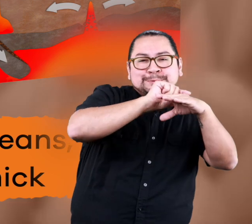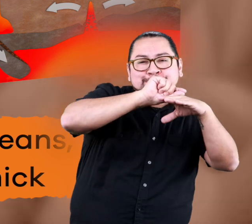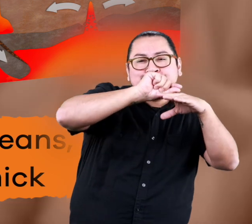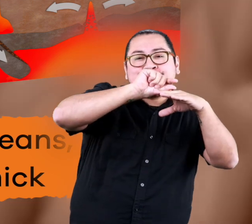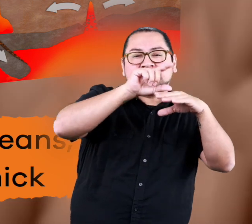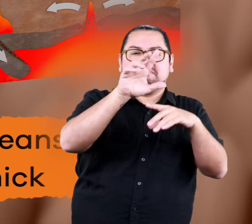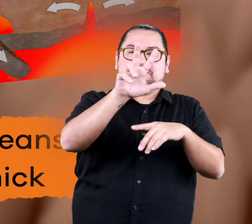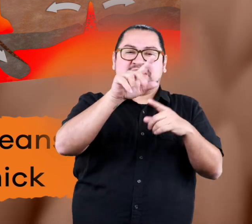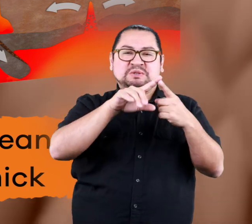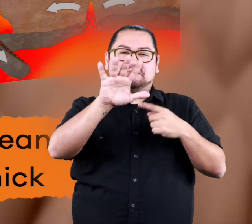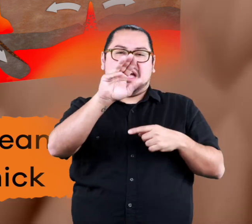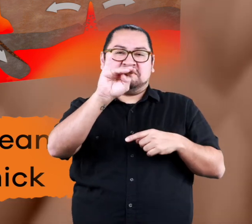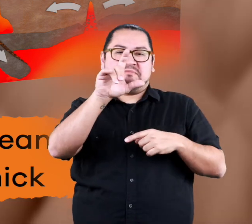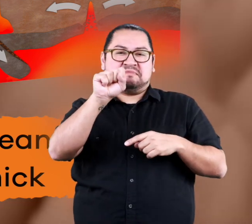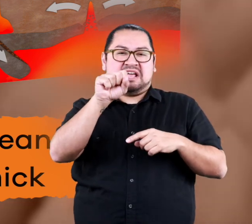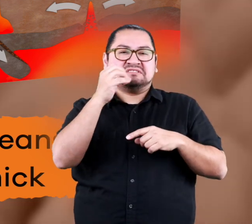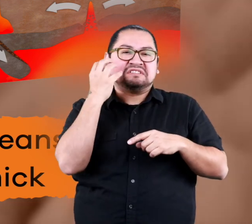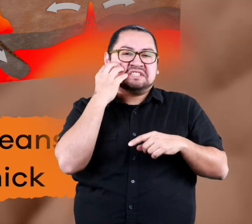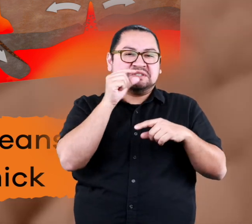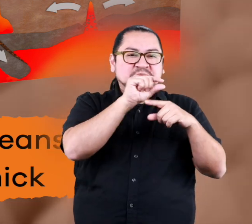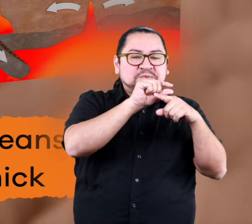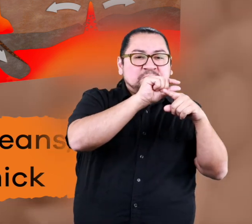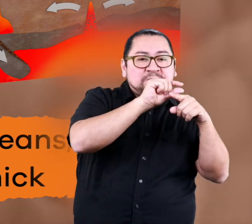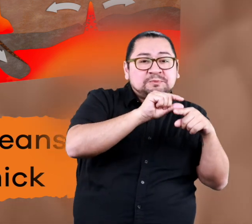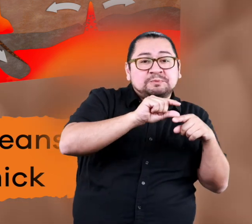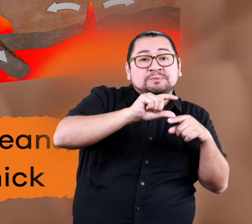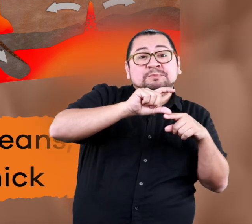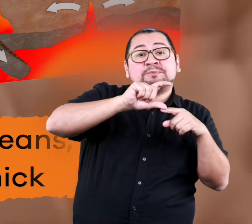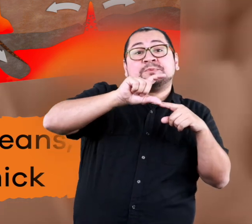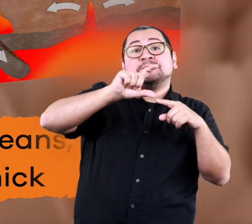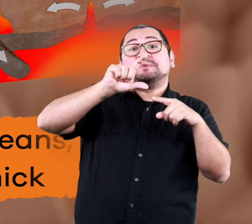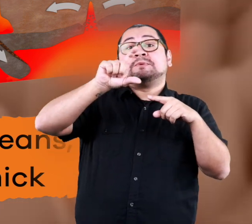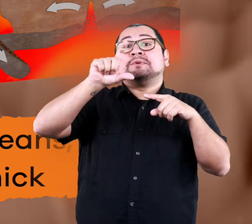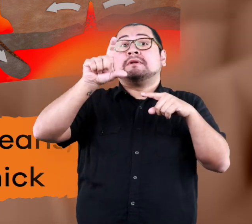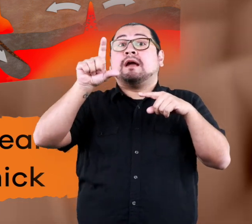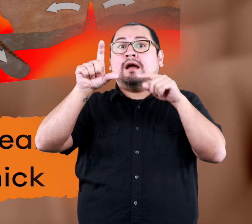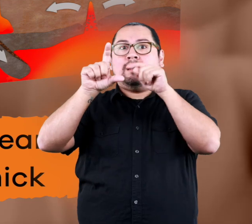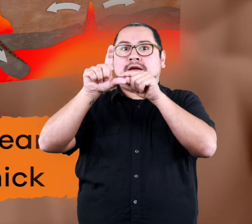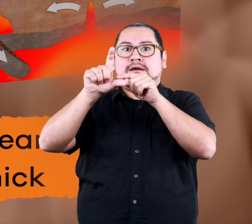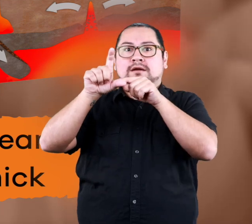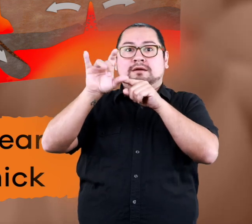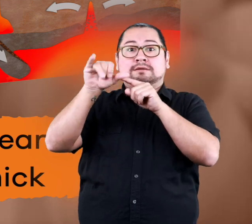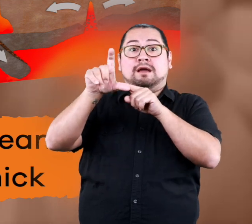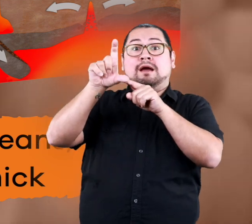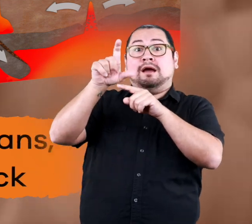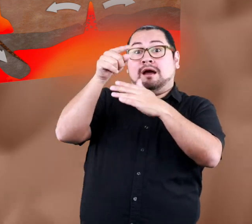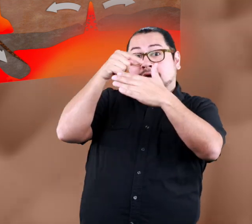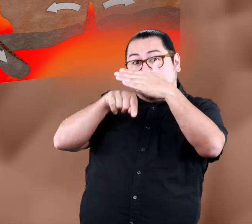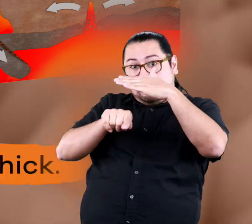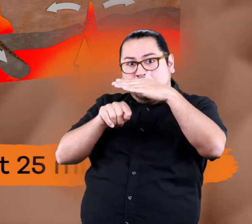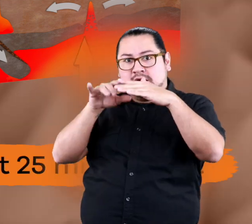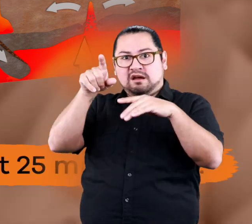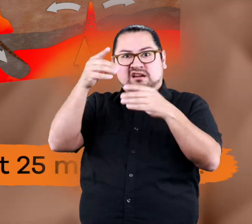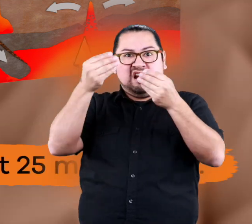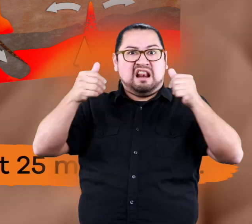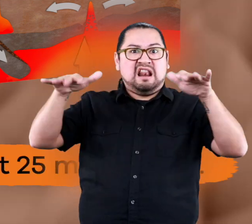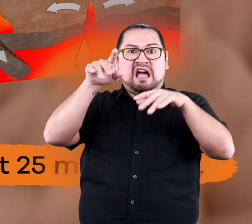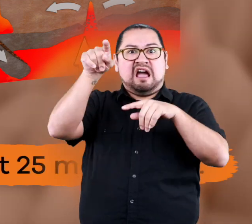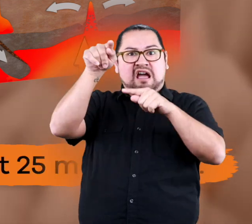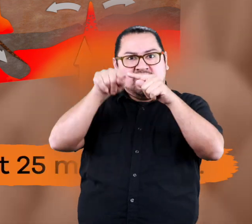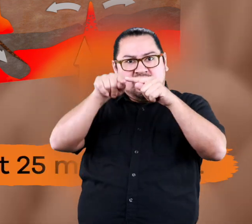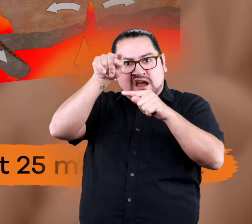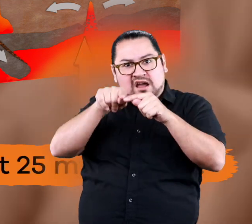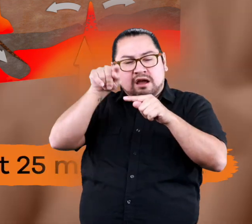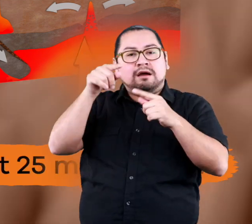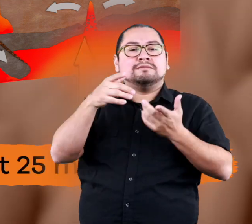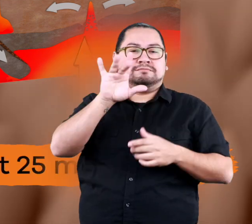oceans, about 3 to 5 miles thick, and is called oceanic crust. Under continental